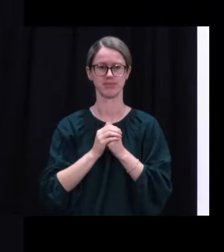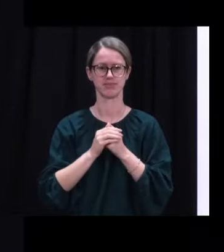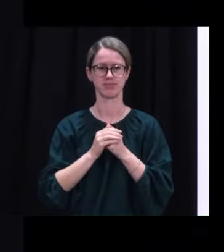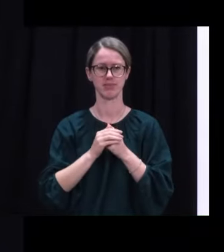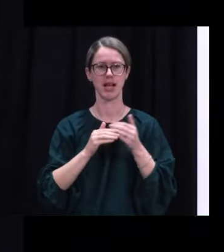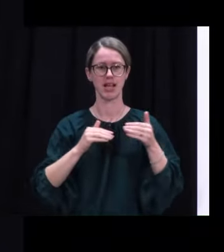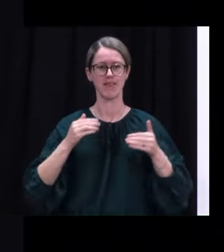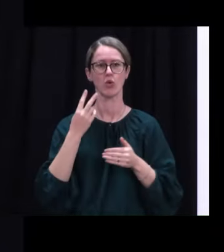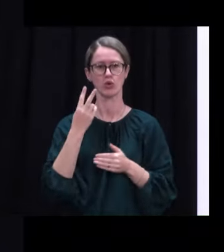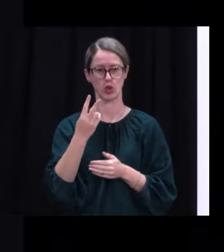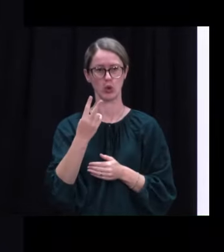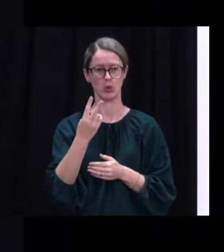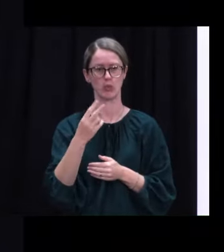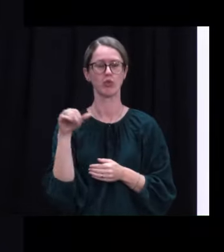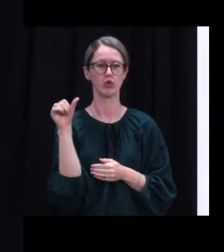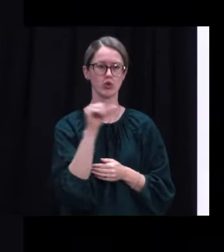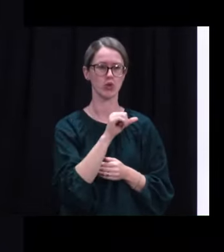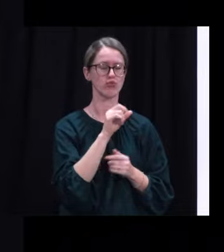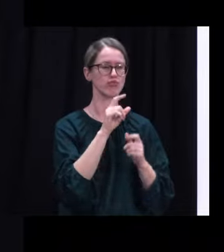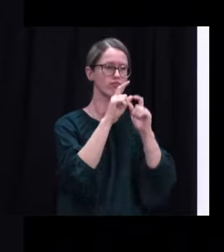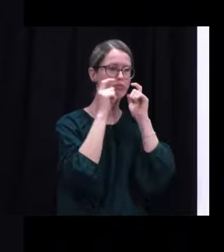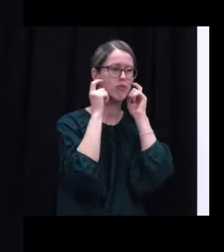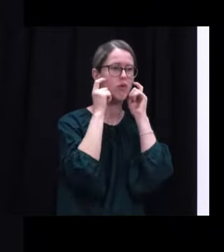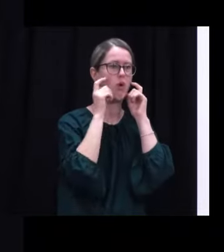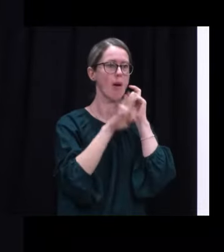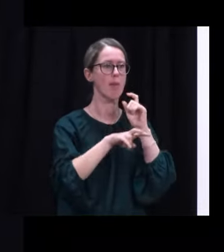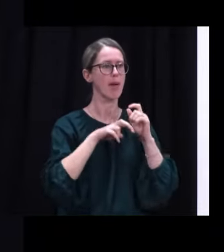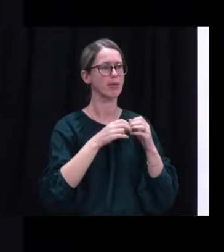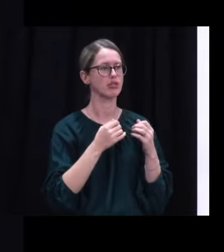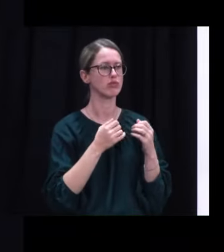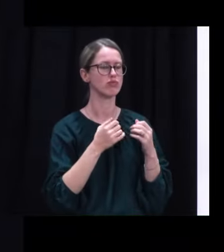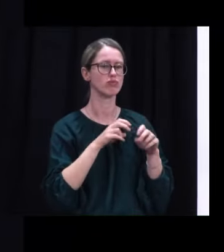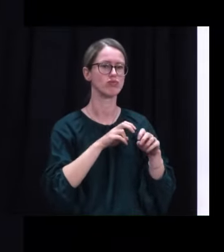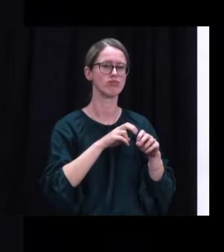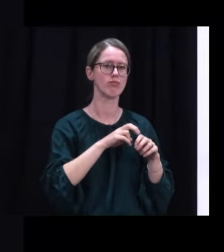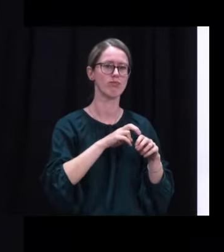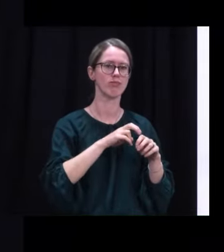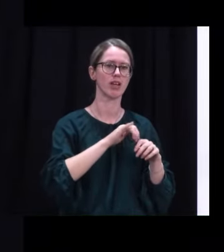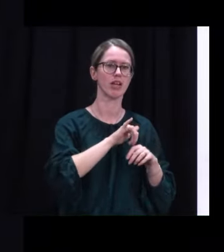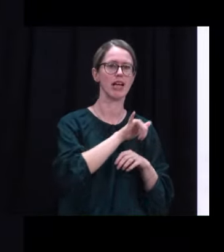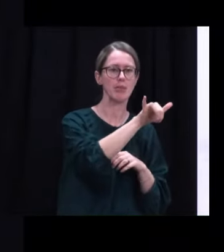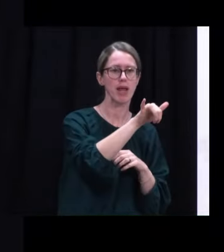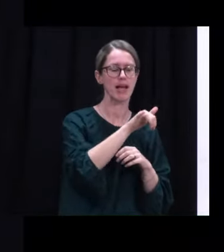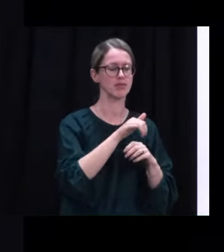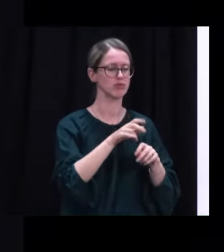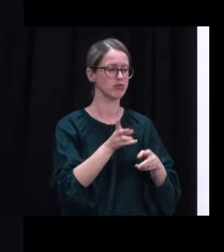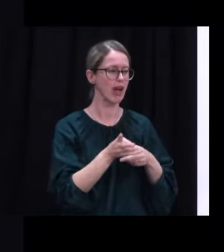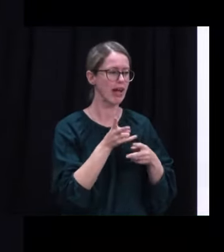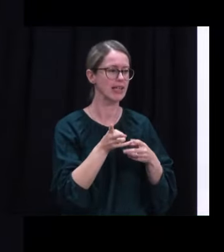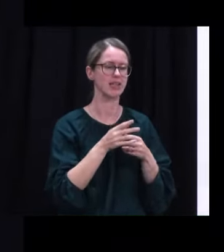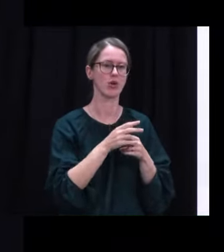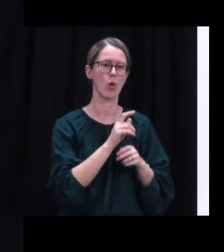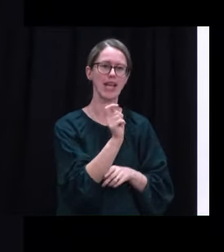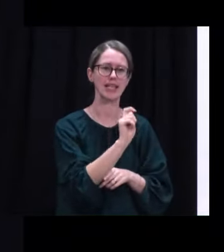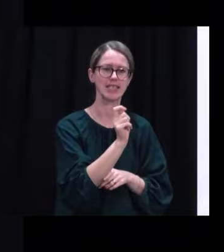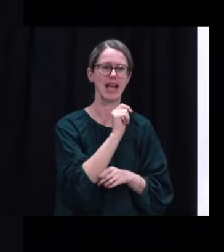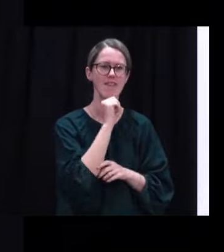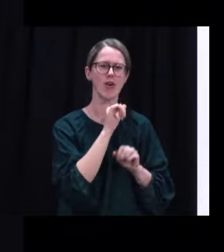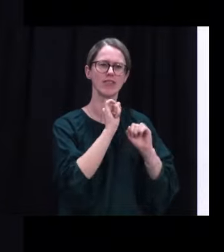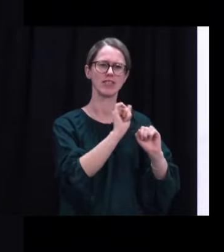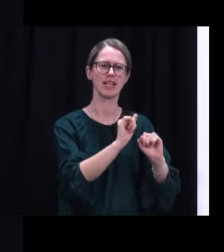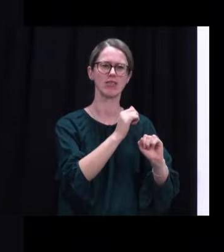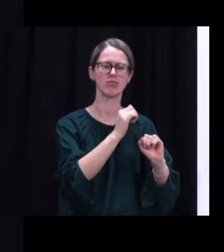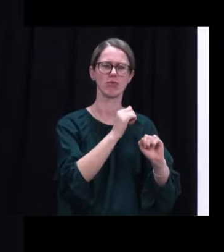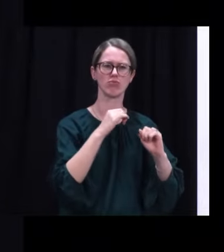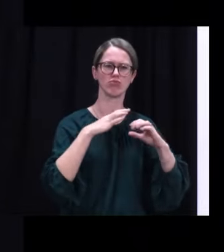you are required to wear a face covering when using public transport, airplanes, taxi or rideshare, or visiting a healthcare or aged care facility. Many of